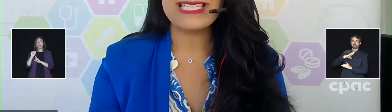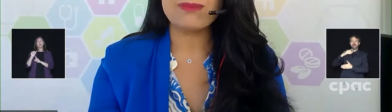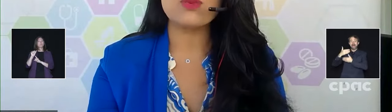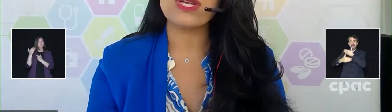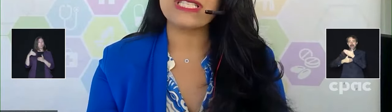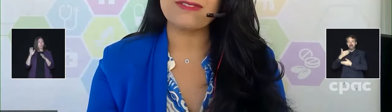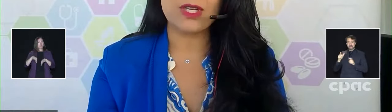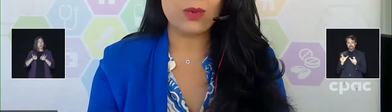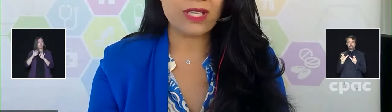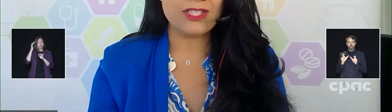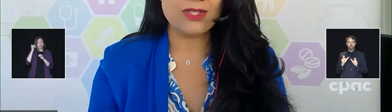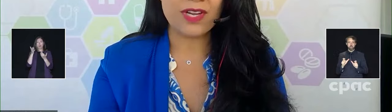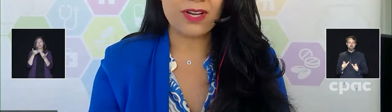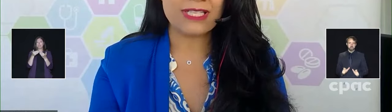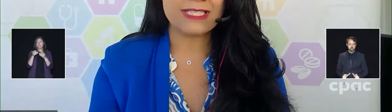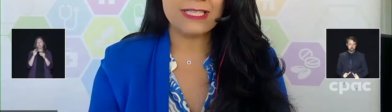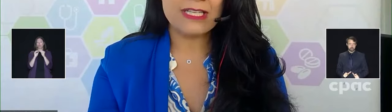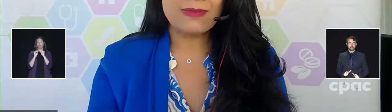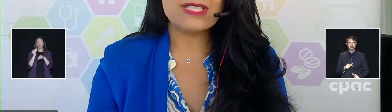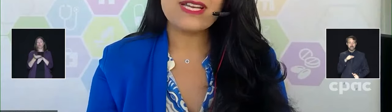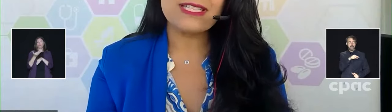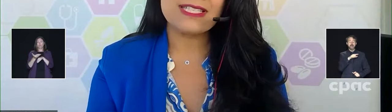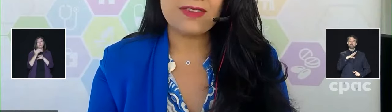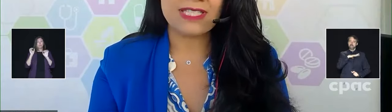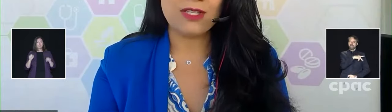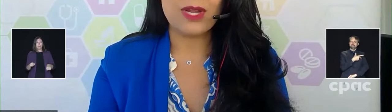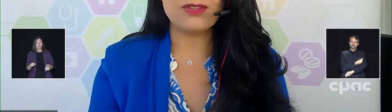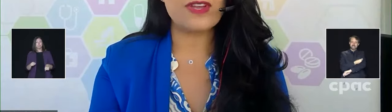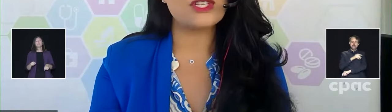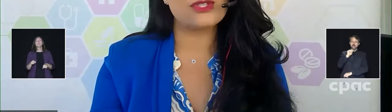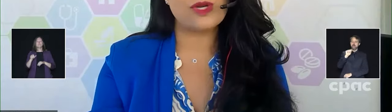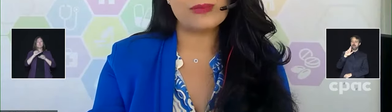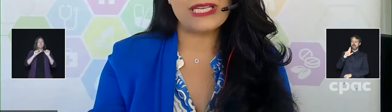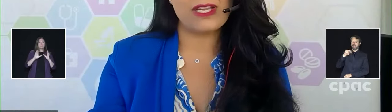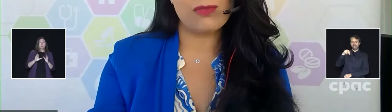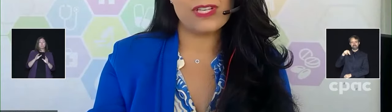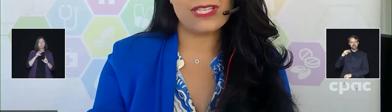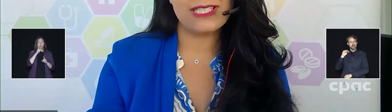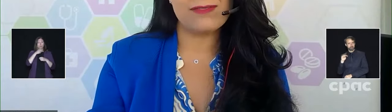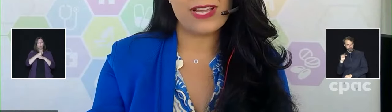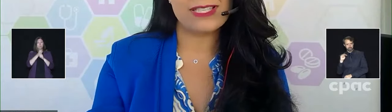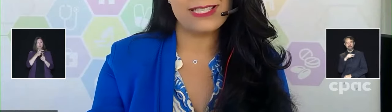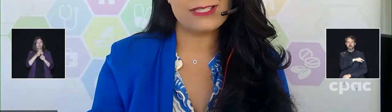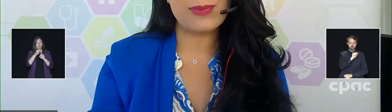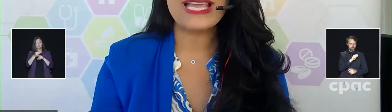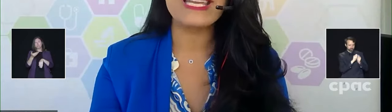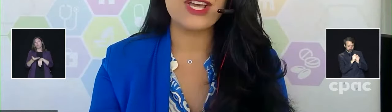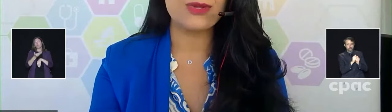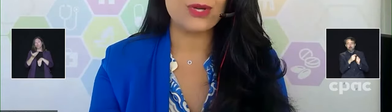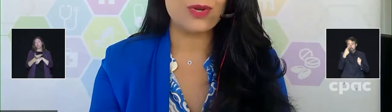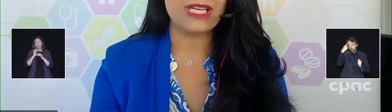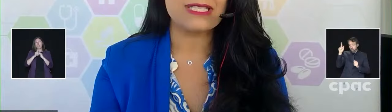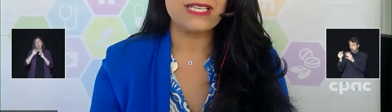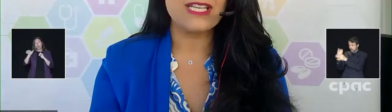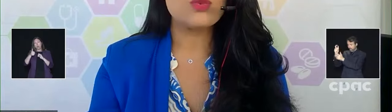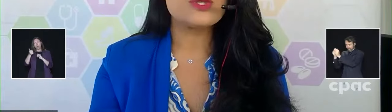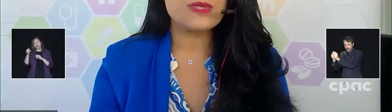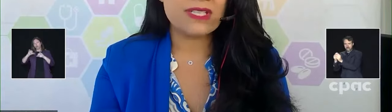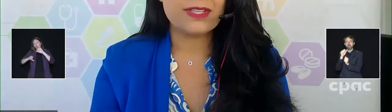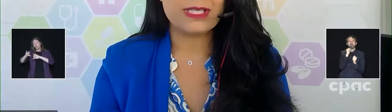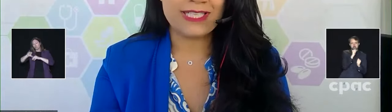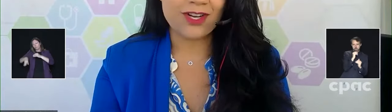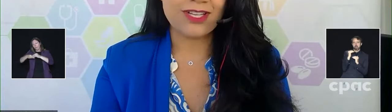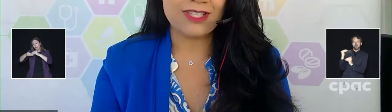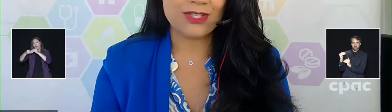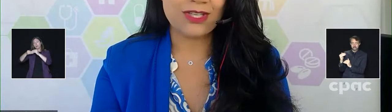be adapted relatively quickly to new variants, and scientists and vaccine manufacturers are updating COVID-19 vaccines by adding other ingredients which